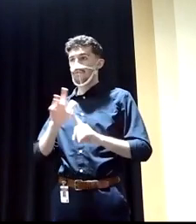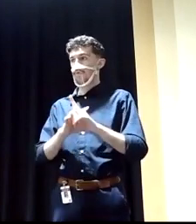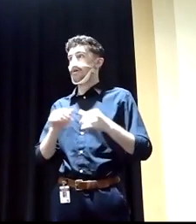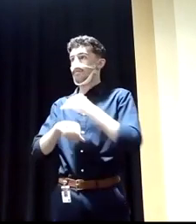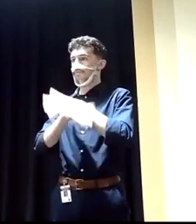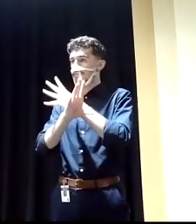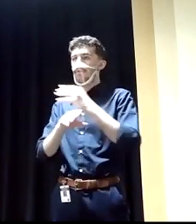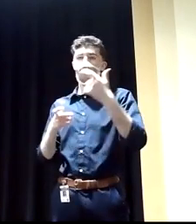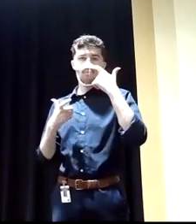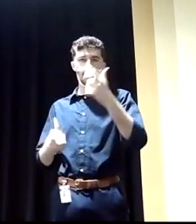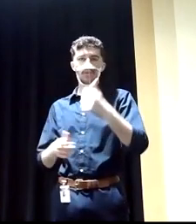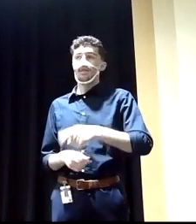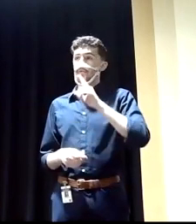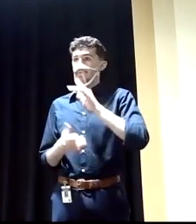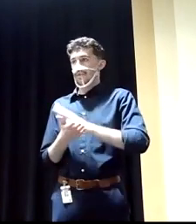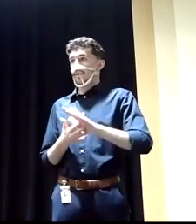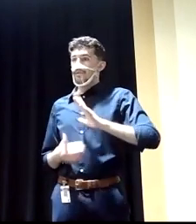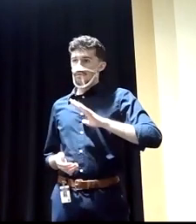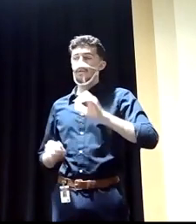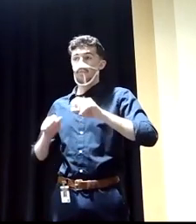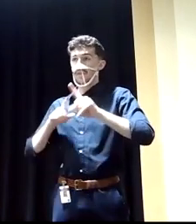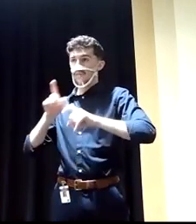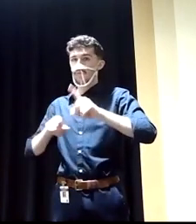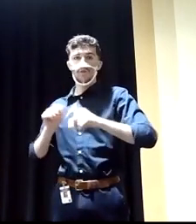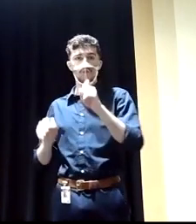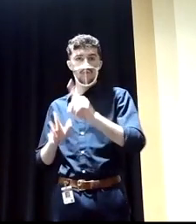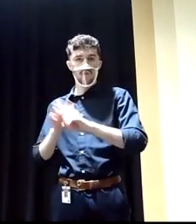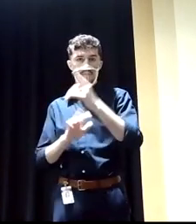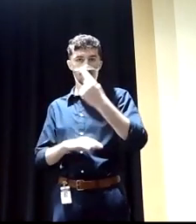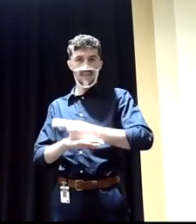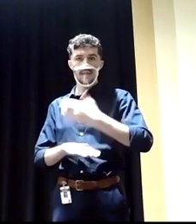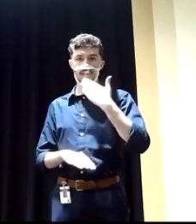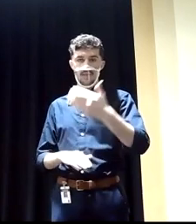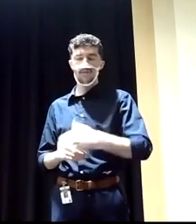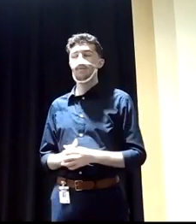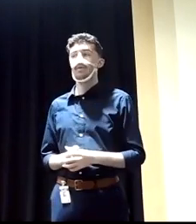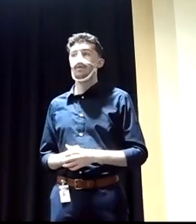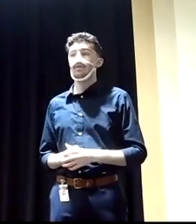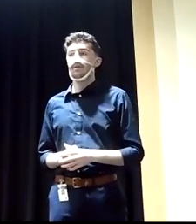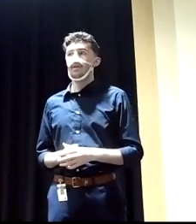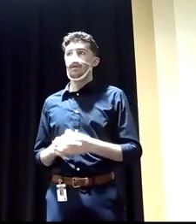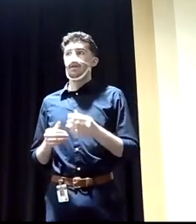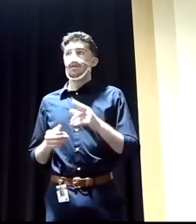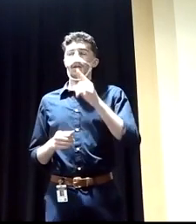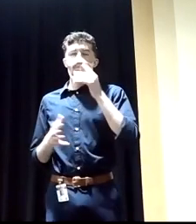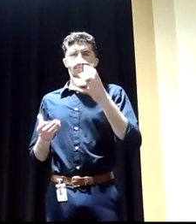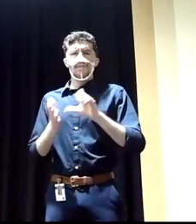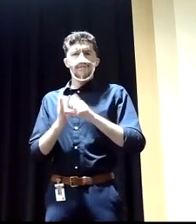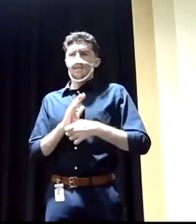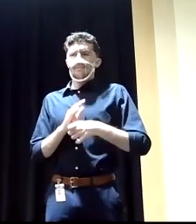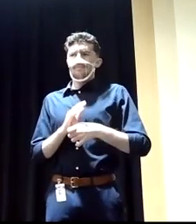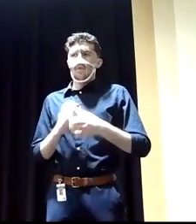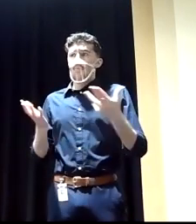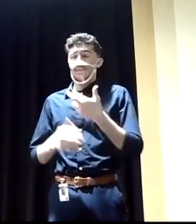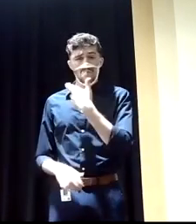questions. It's a privilege to be here today. And I want to really emphasize just what's at stake in